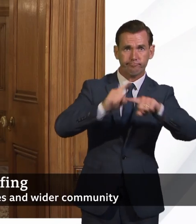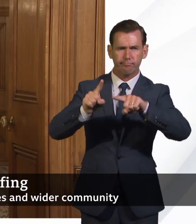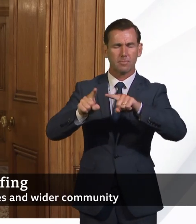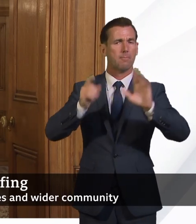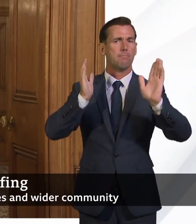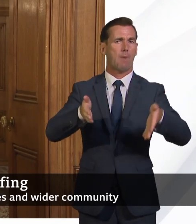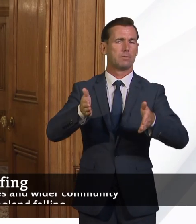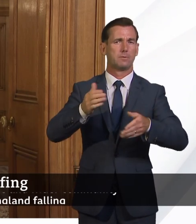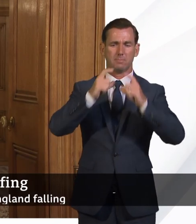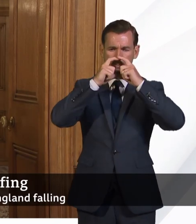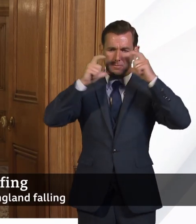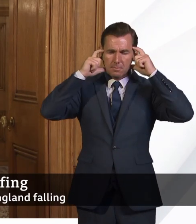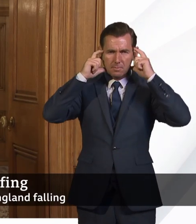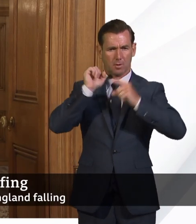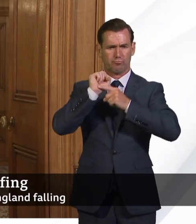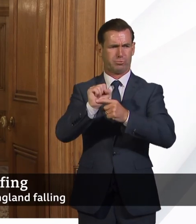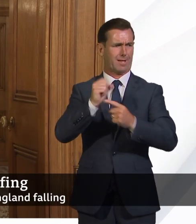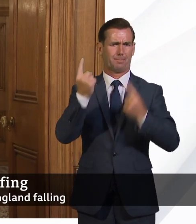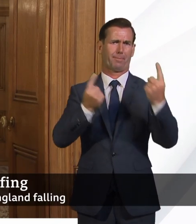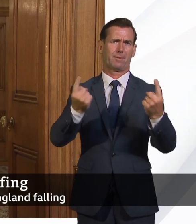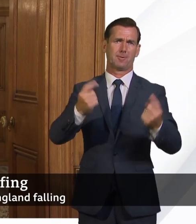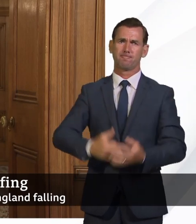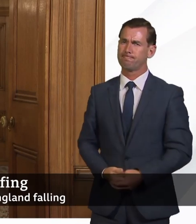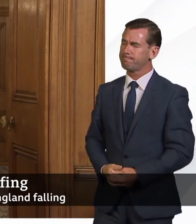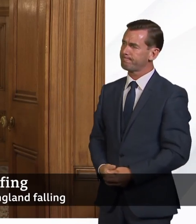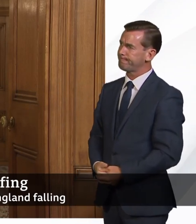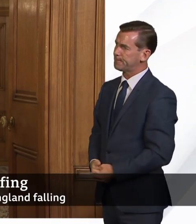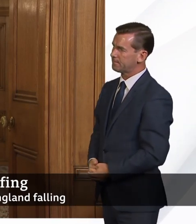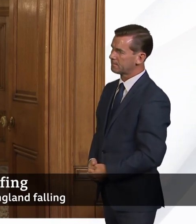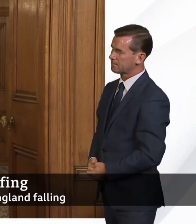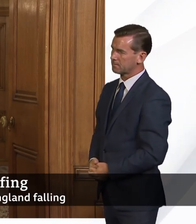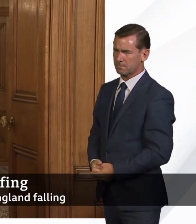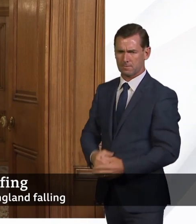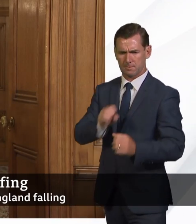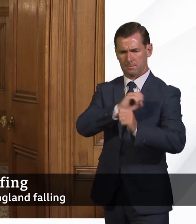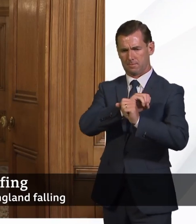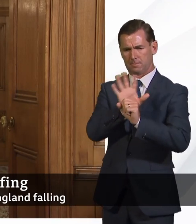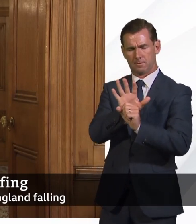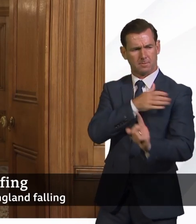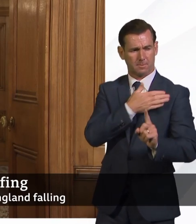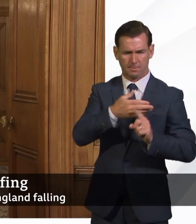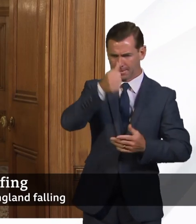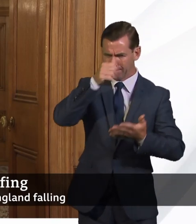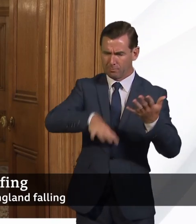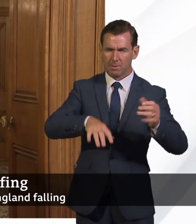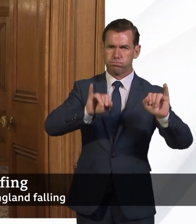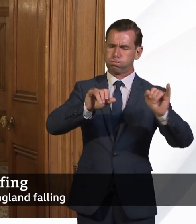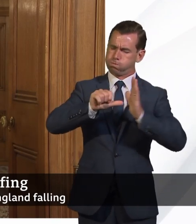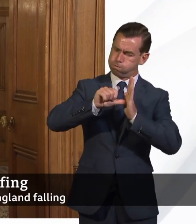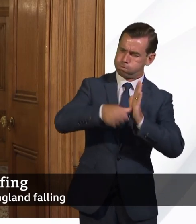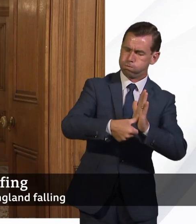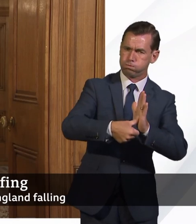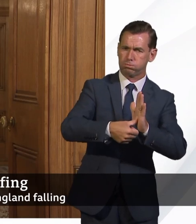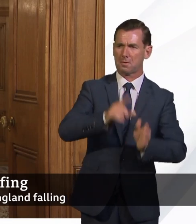This crisis has tested our nation. Yet through adversity comes possibility. A greener